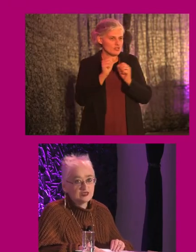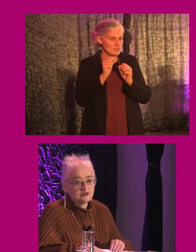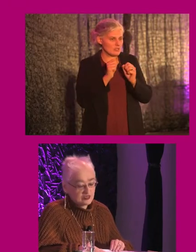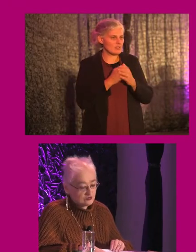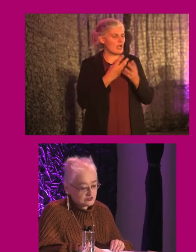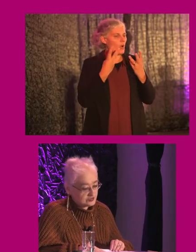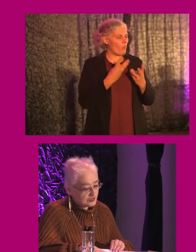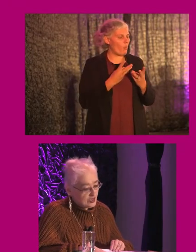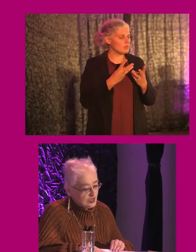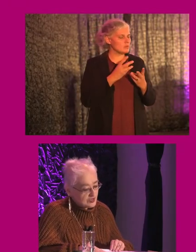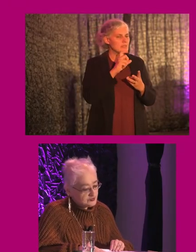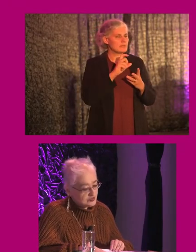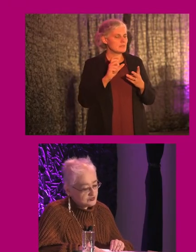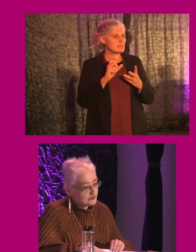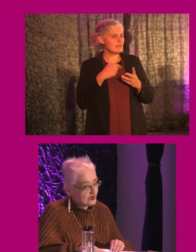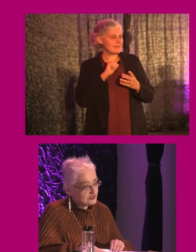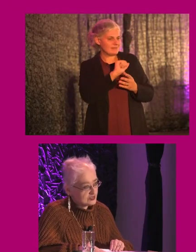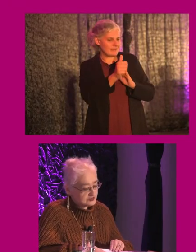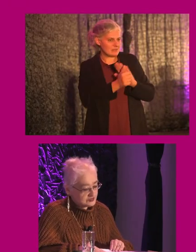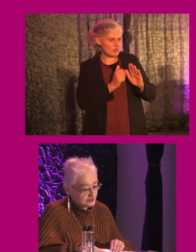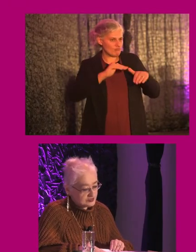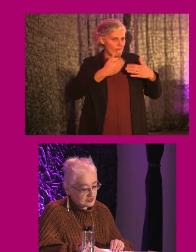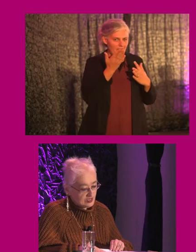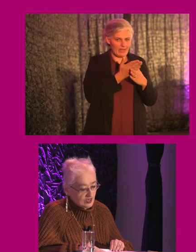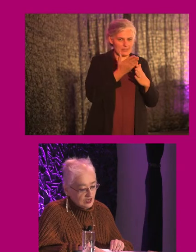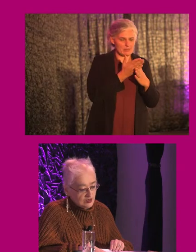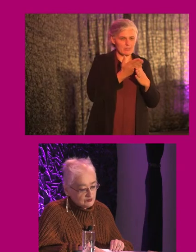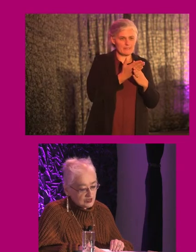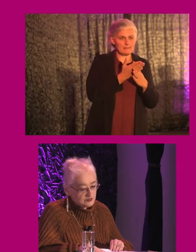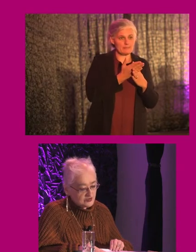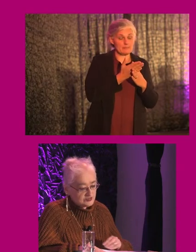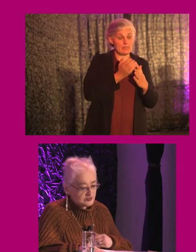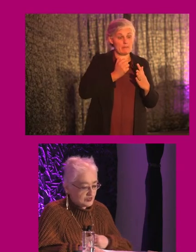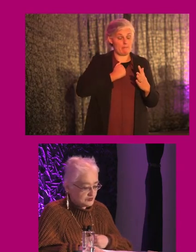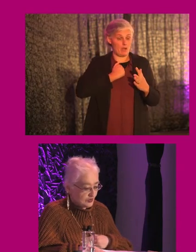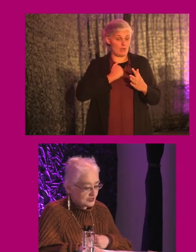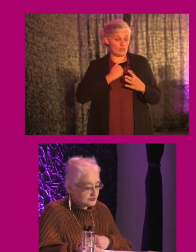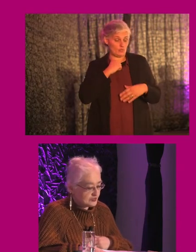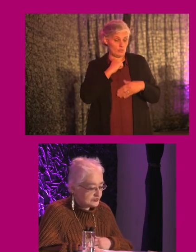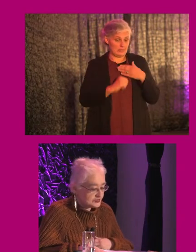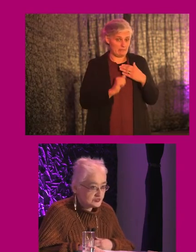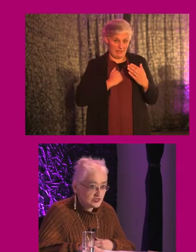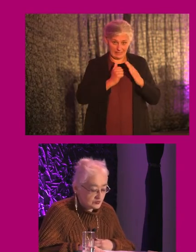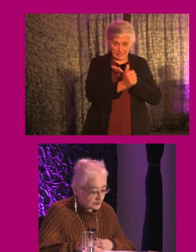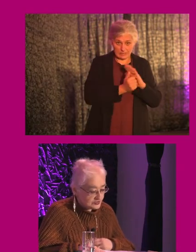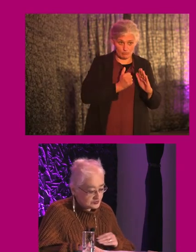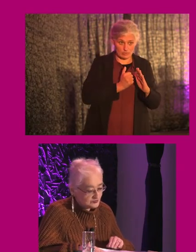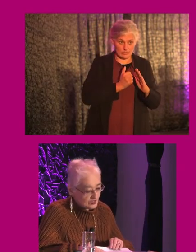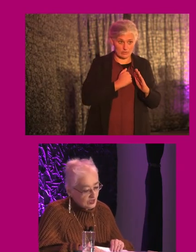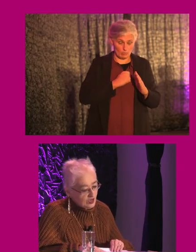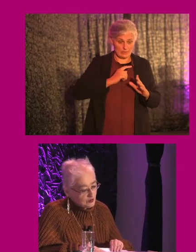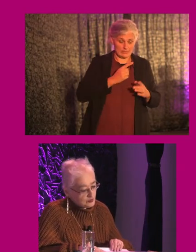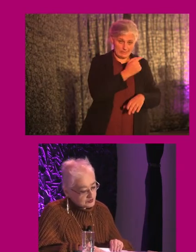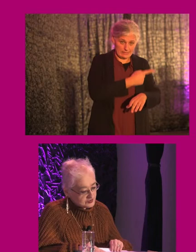South Dublin County Council's experience of providing accessibility. My observations are based on my experience as a disabled person,